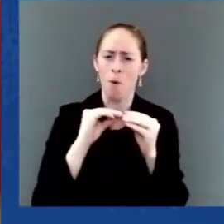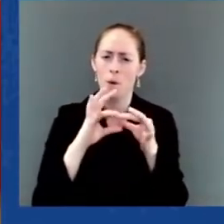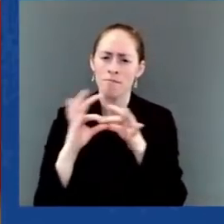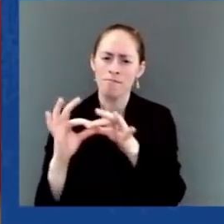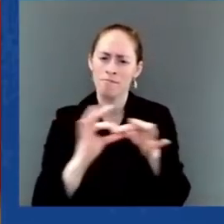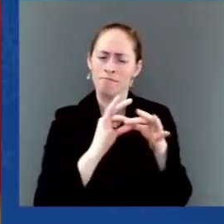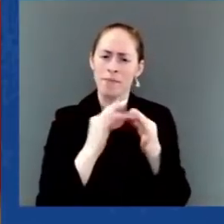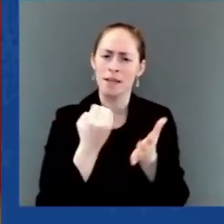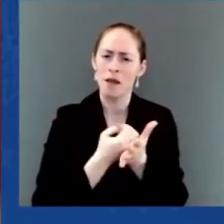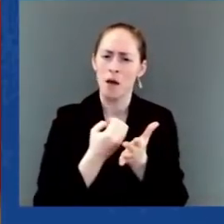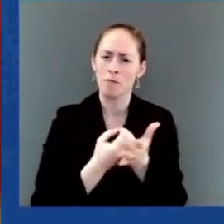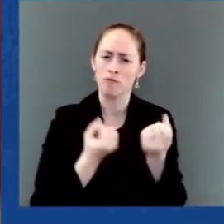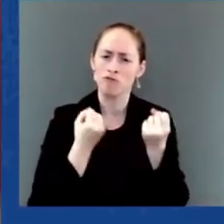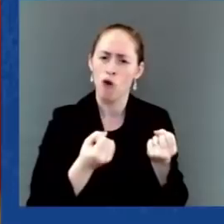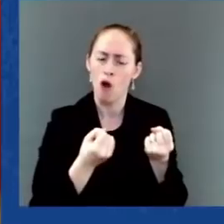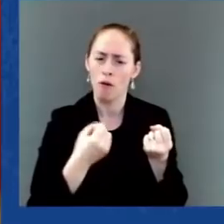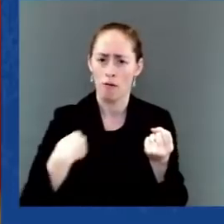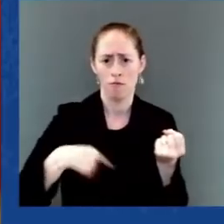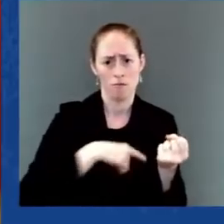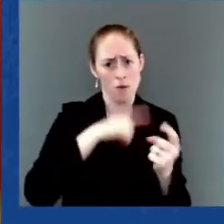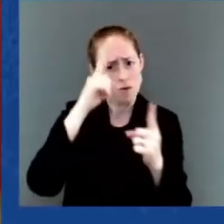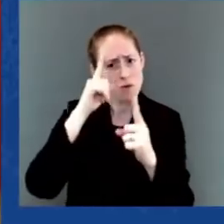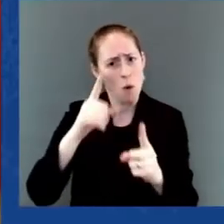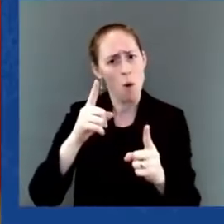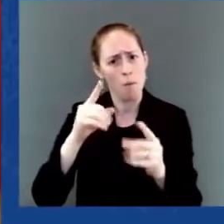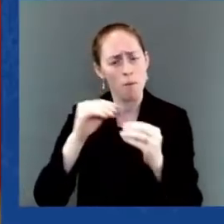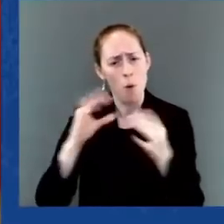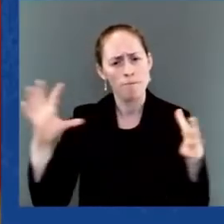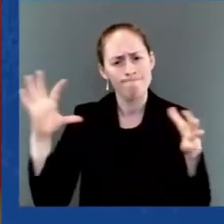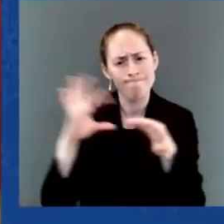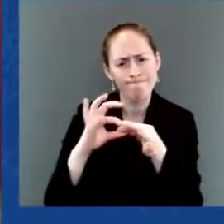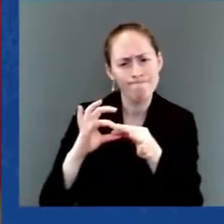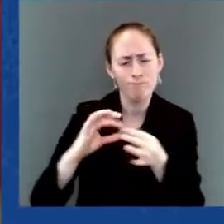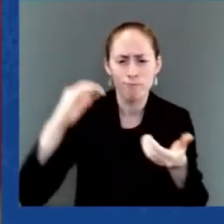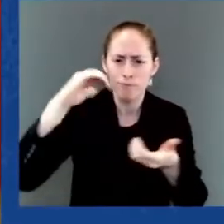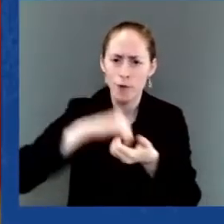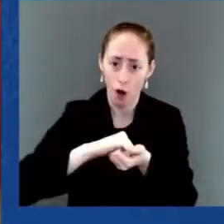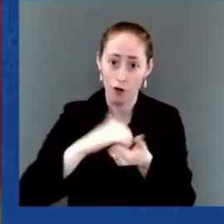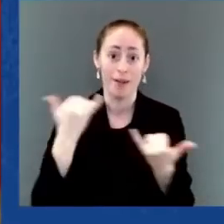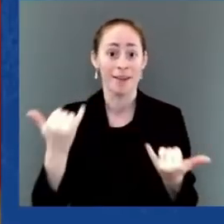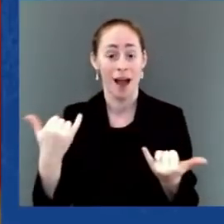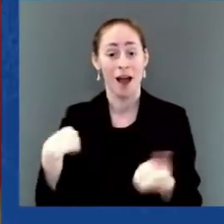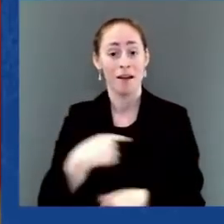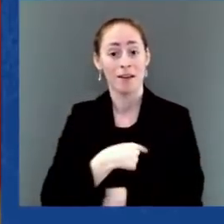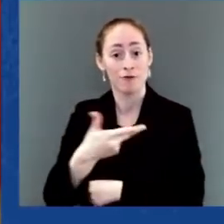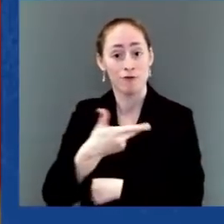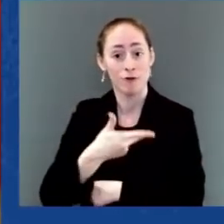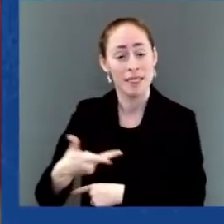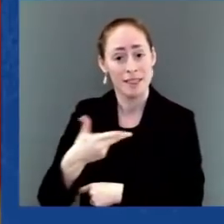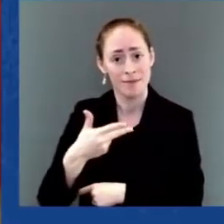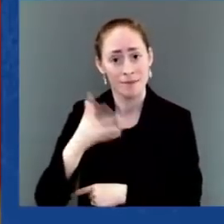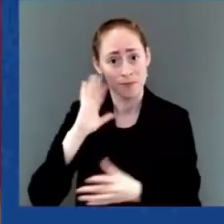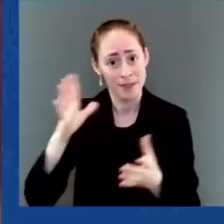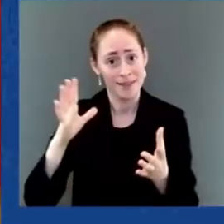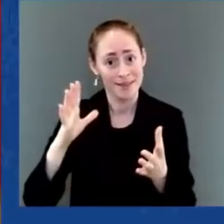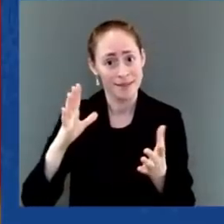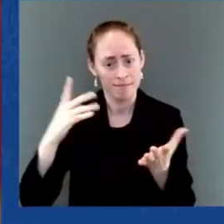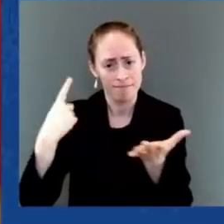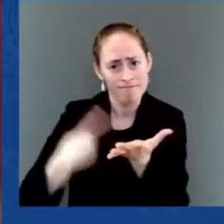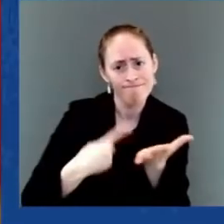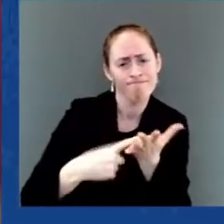meet today and we can meet all the challenges if we just take the time to speak with one another